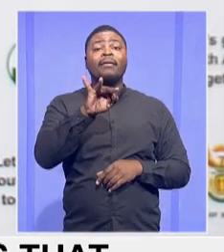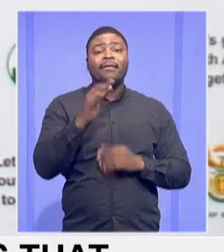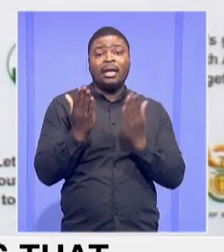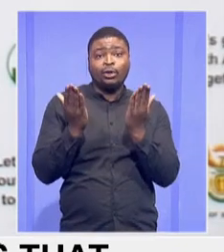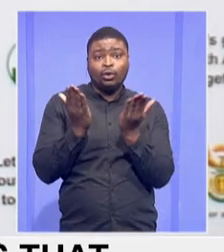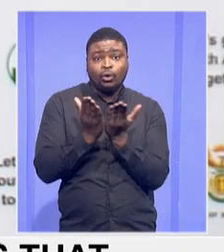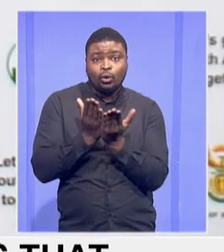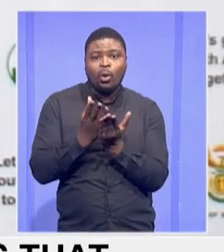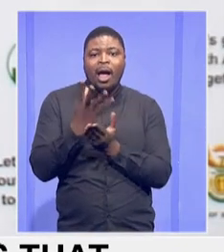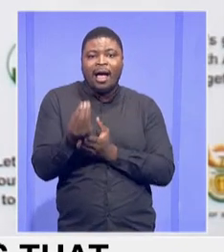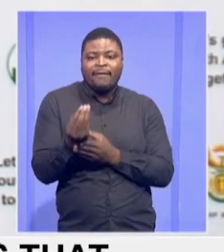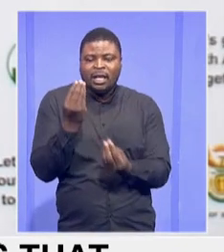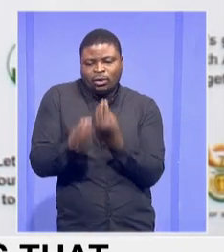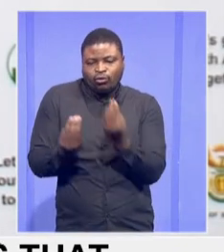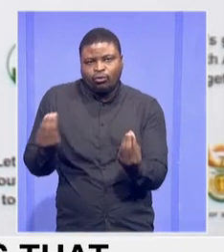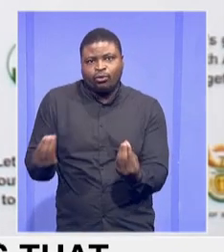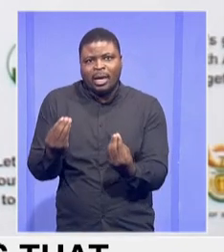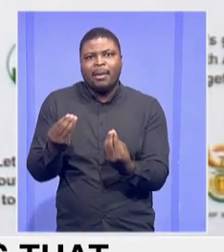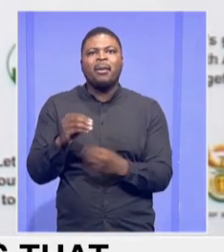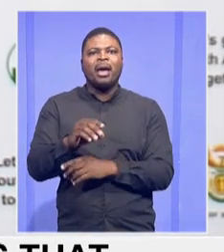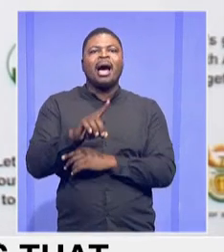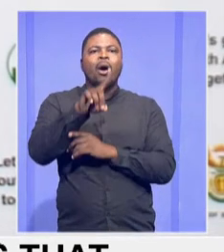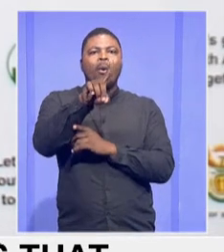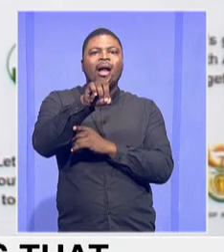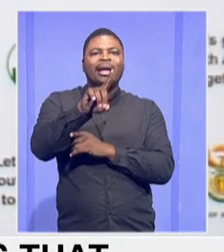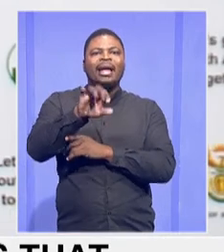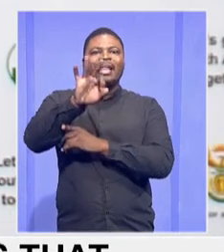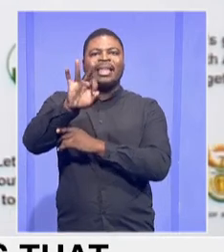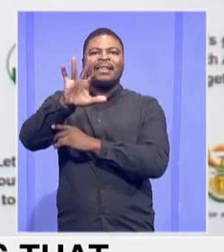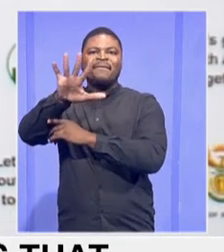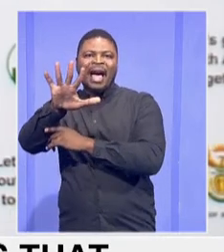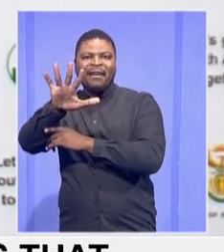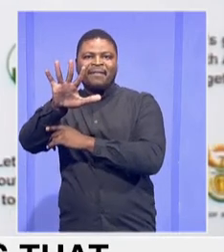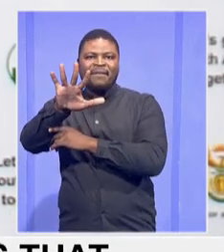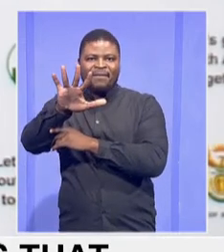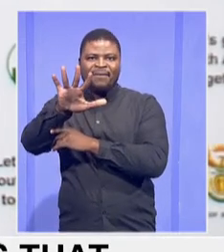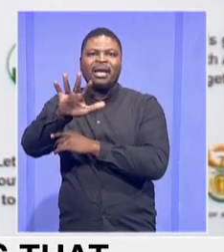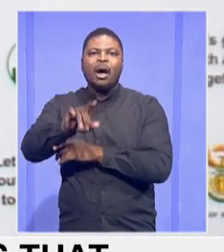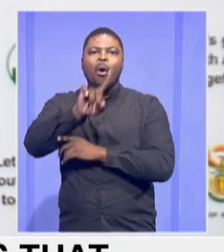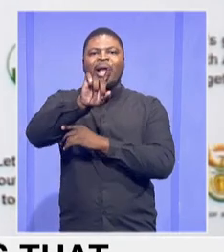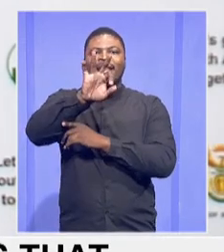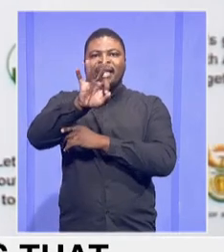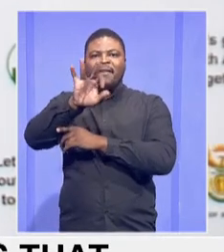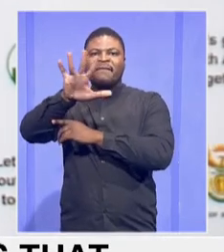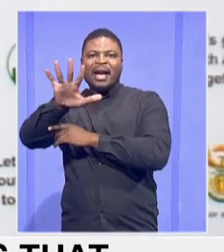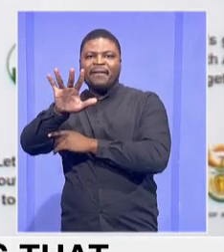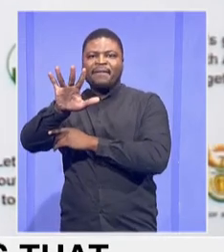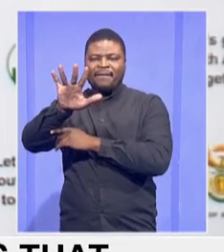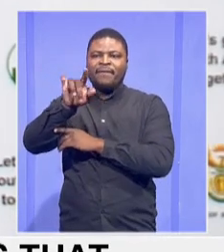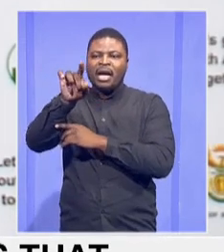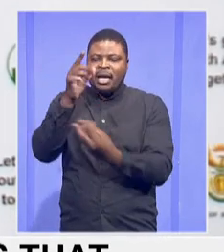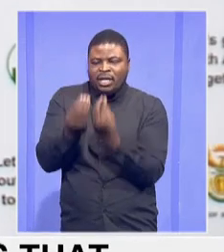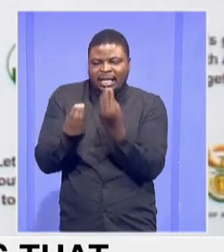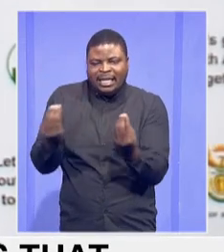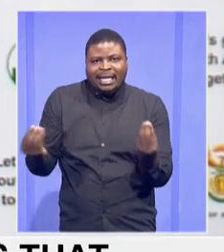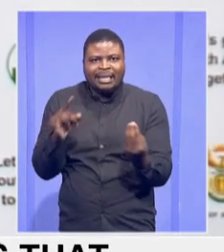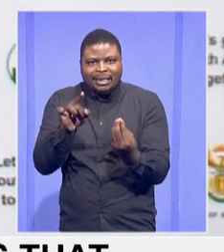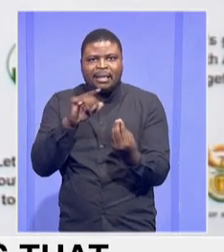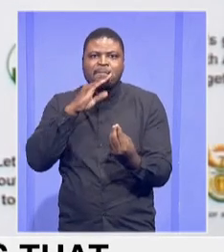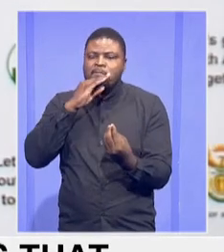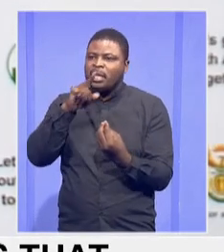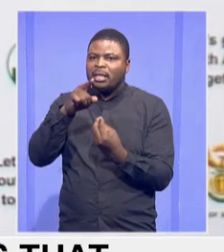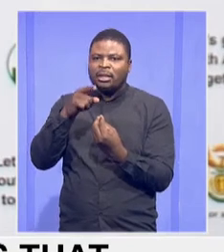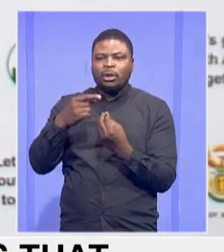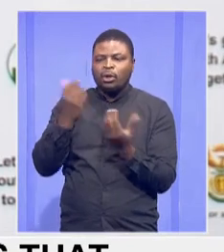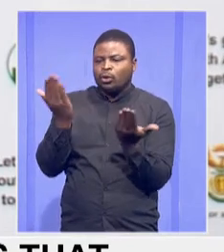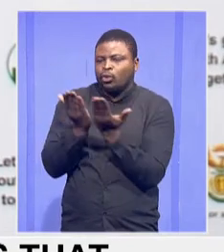than 135, that is deemed to be not a school. Such a school should be closed. But we have allowed a few